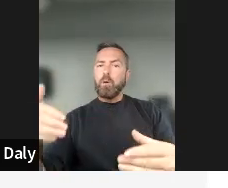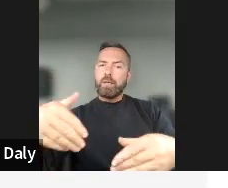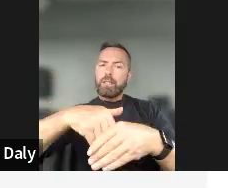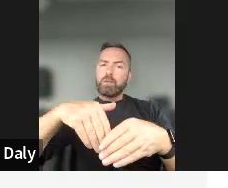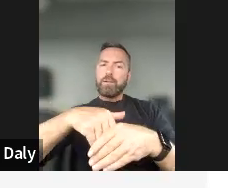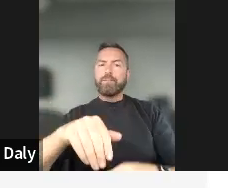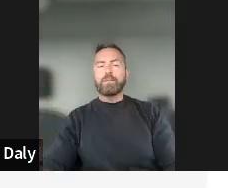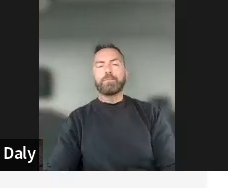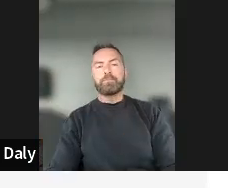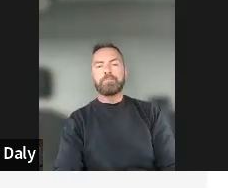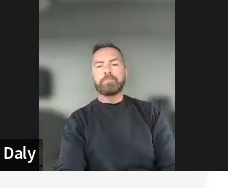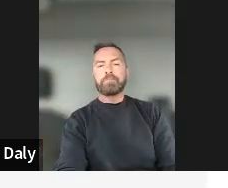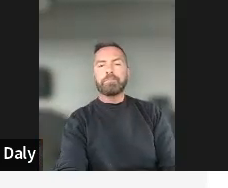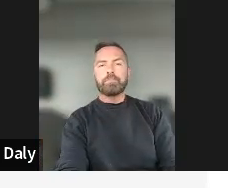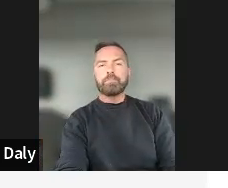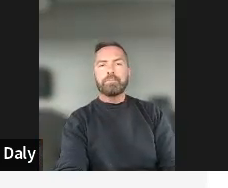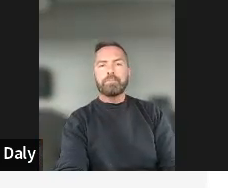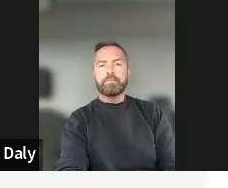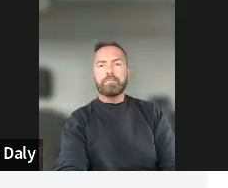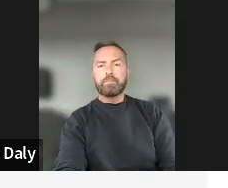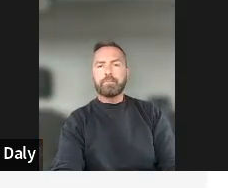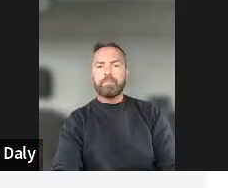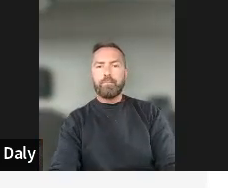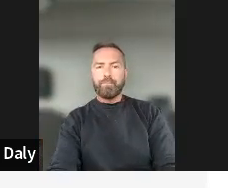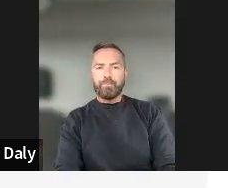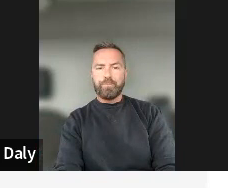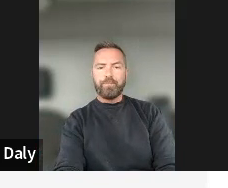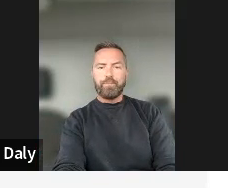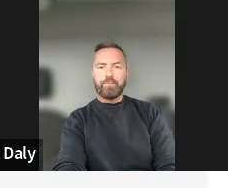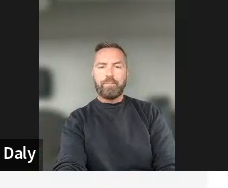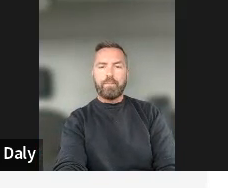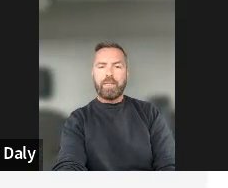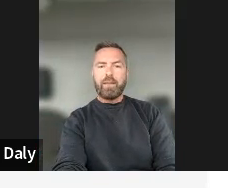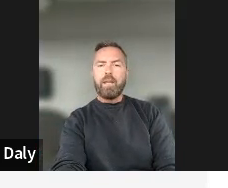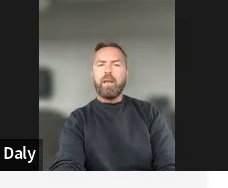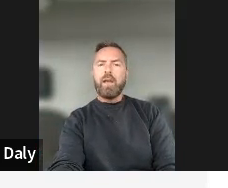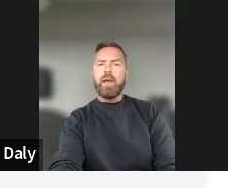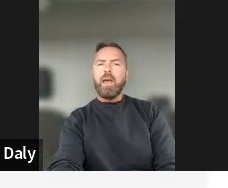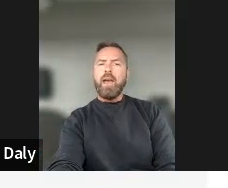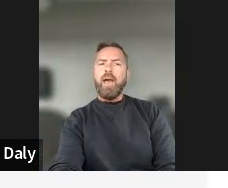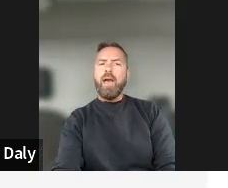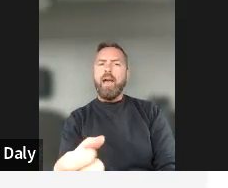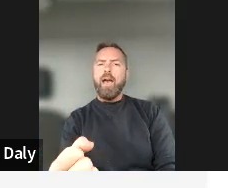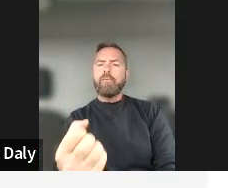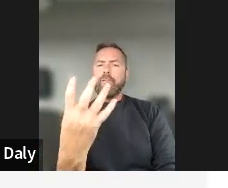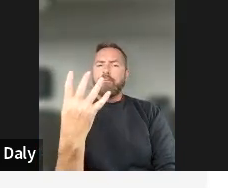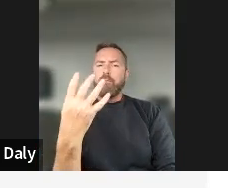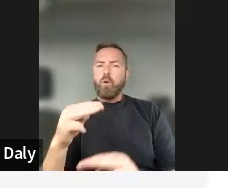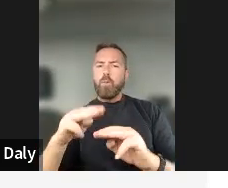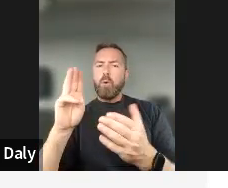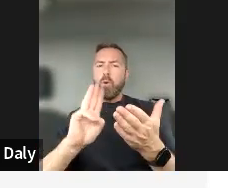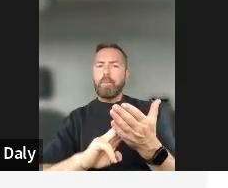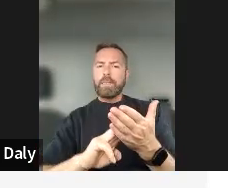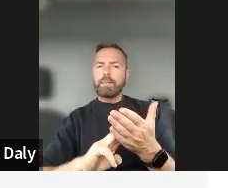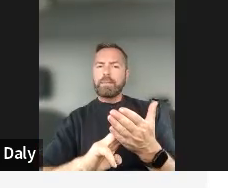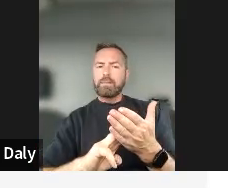Perfect. Elisa, we have only four minutes to go. So maybe you would like to comment